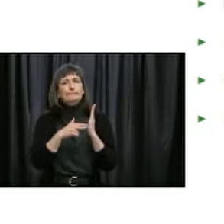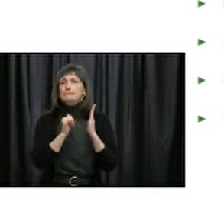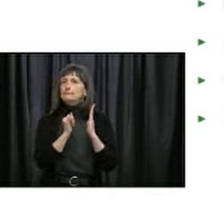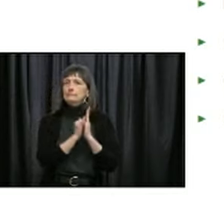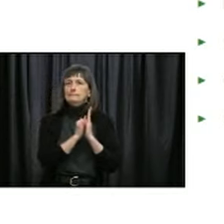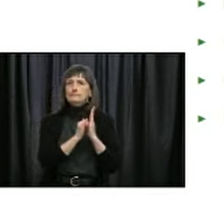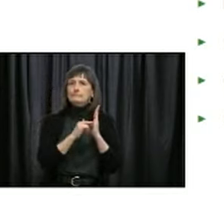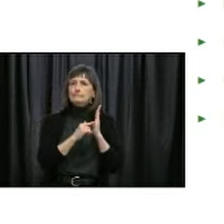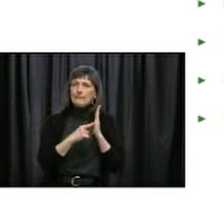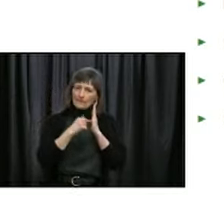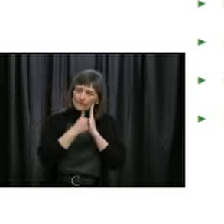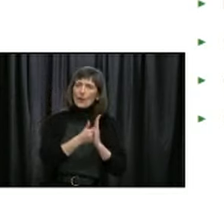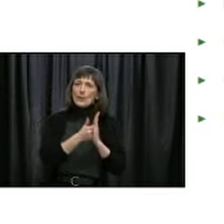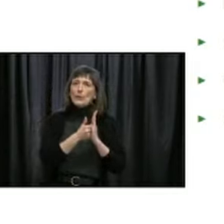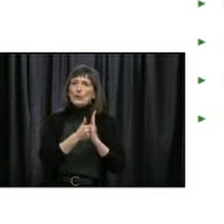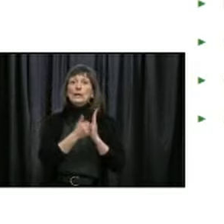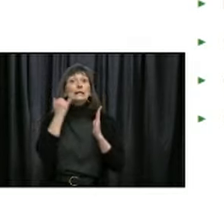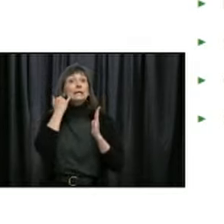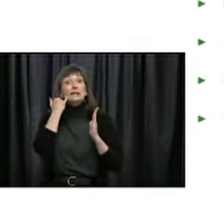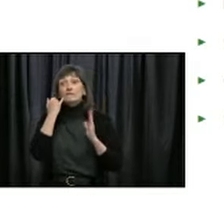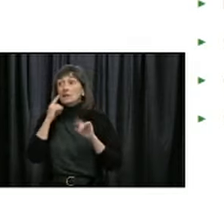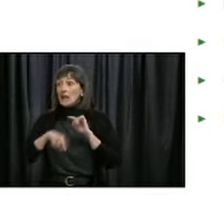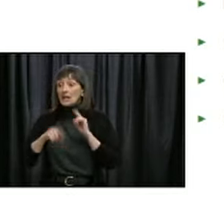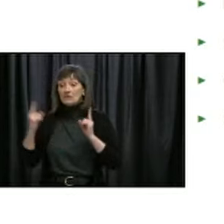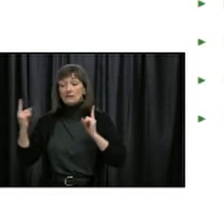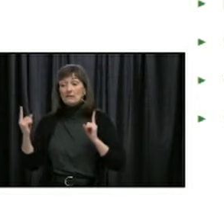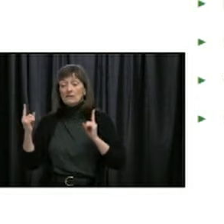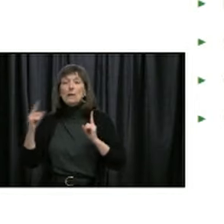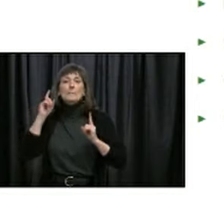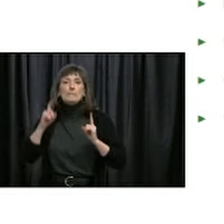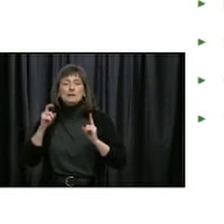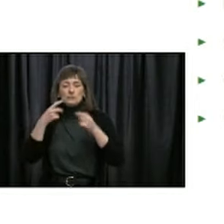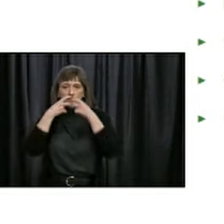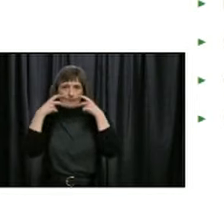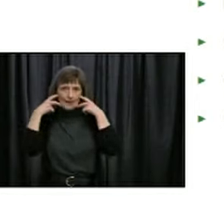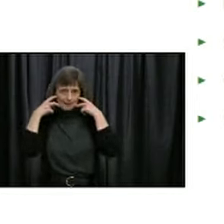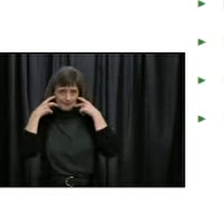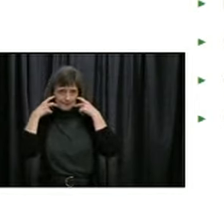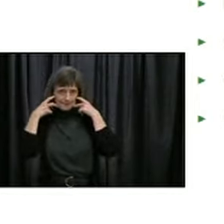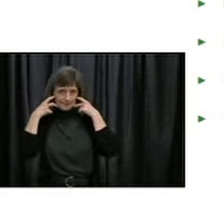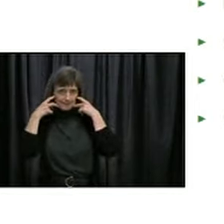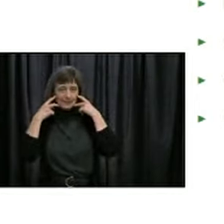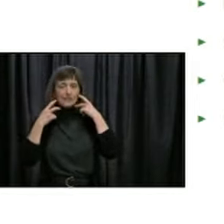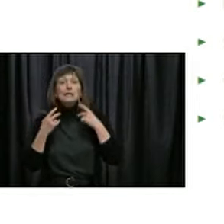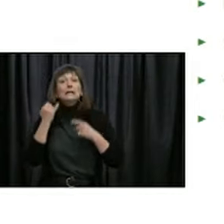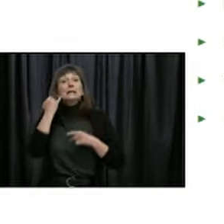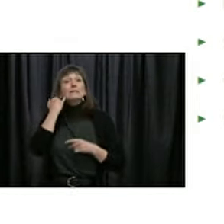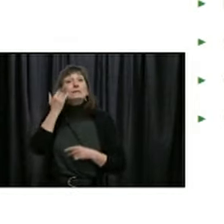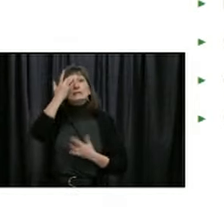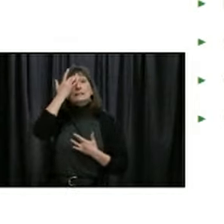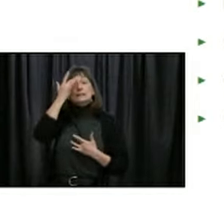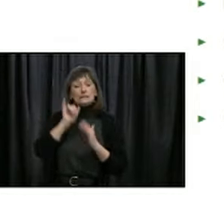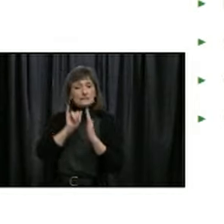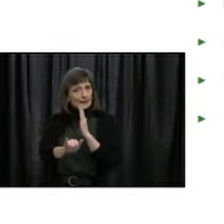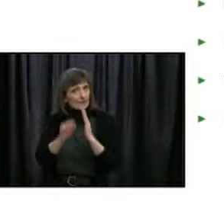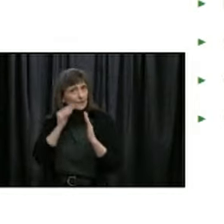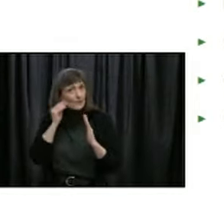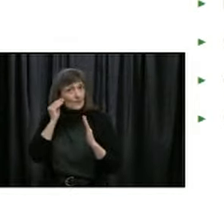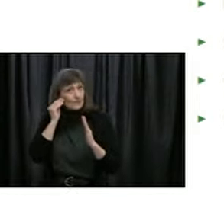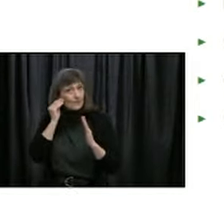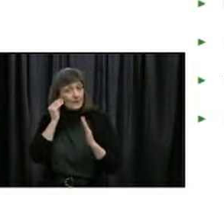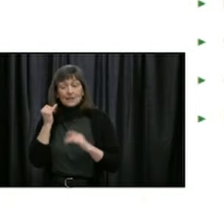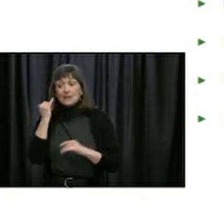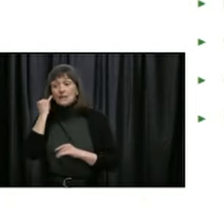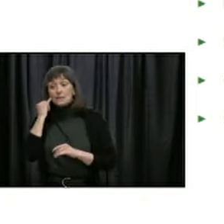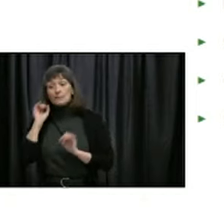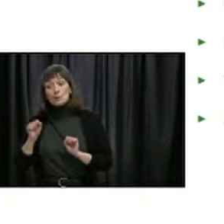and use non-medical masks if you can't. You need to stay at home and away from others when you're sick, work from home when